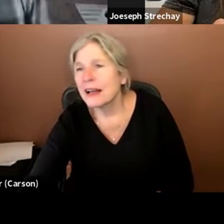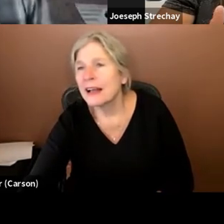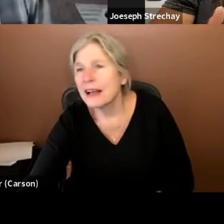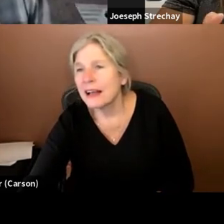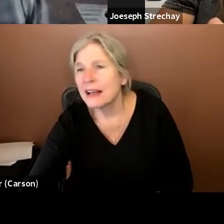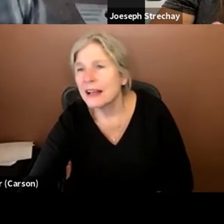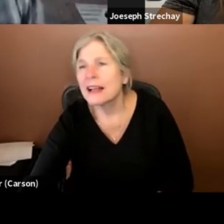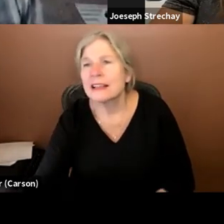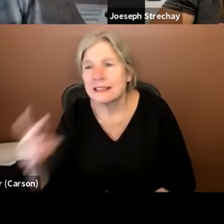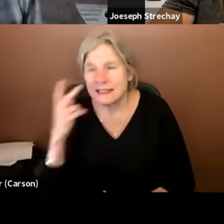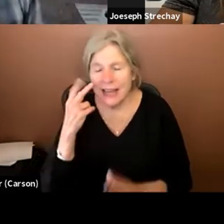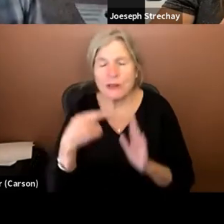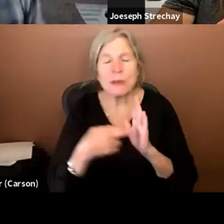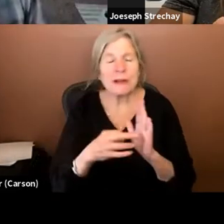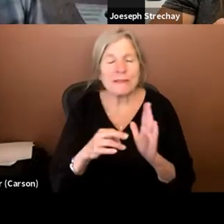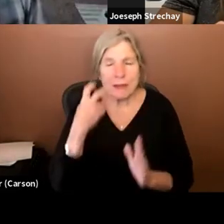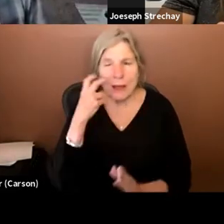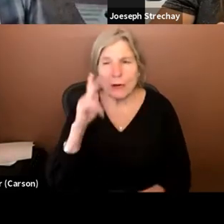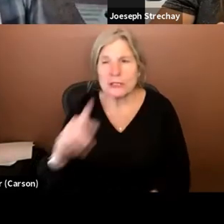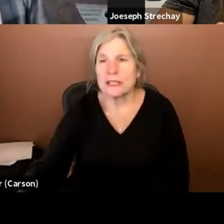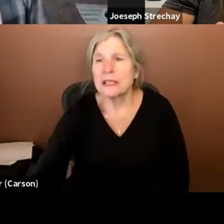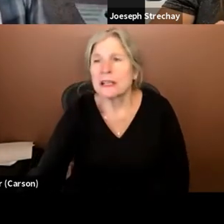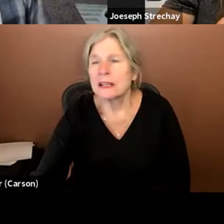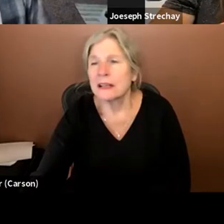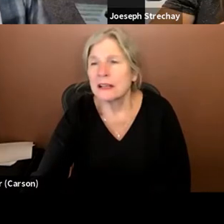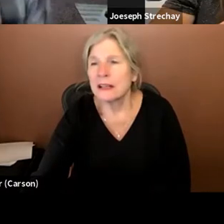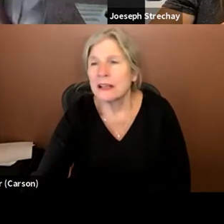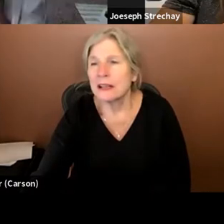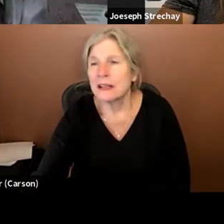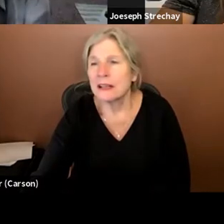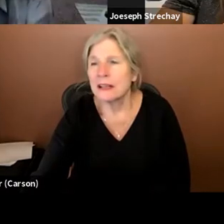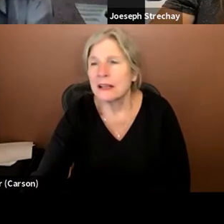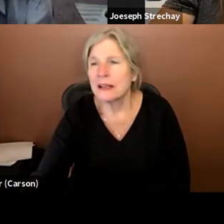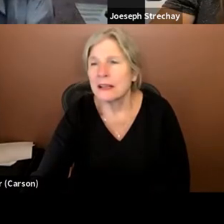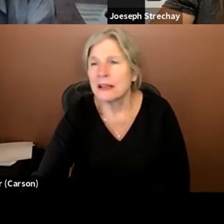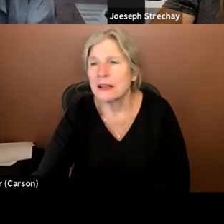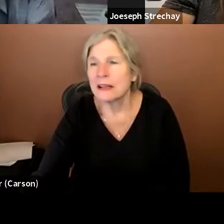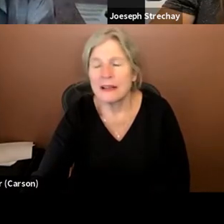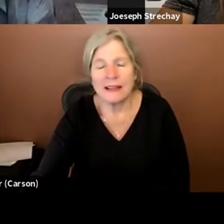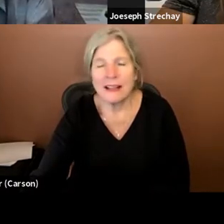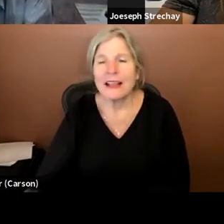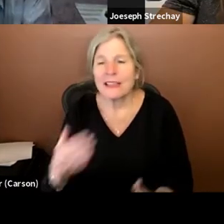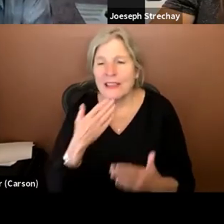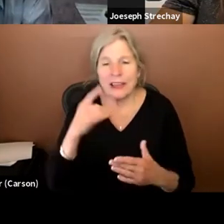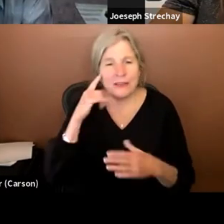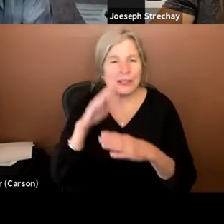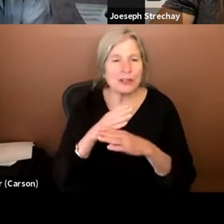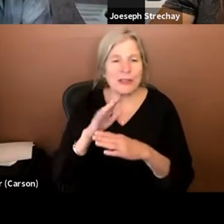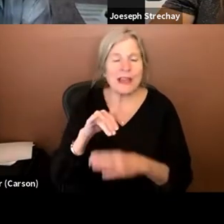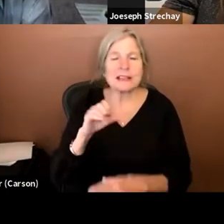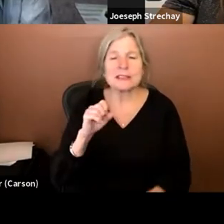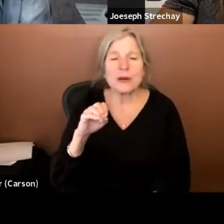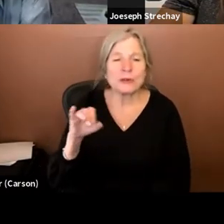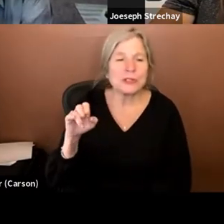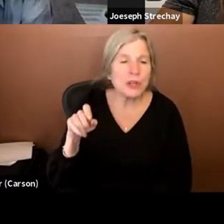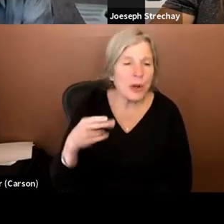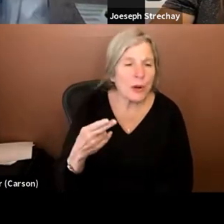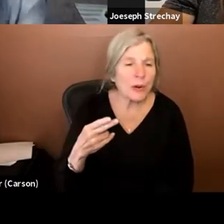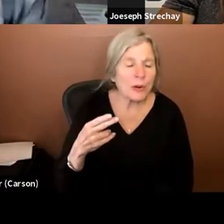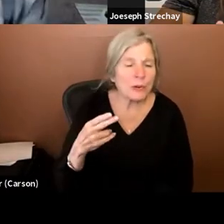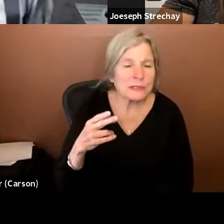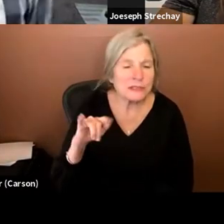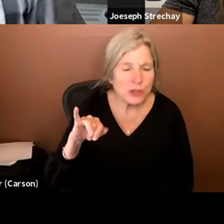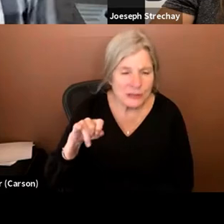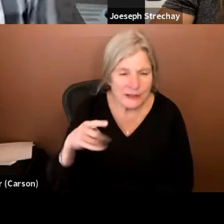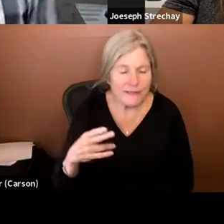the, uh, that's the problem. Yeah. Thank, thank you for sharing that. Um, so Joe, I'm going to come back to you. Um,